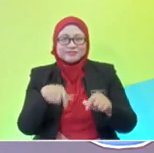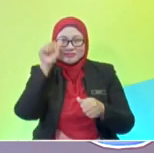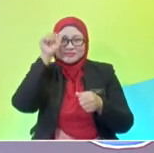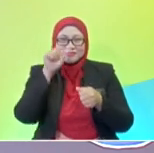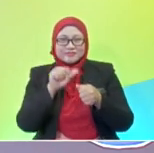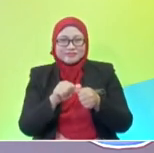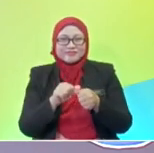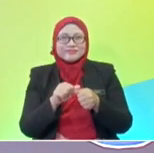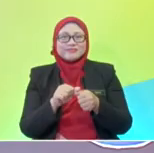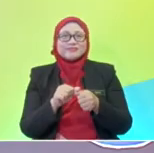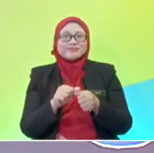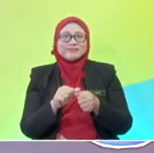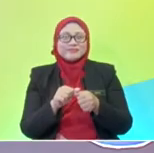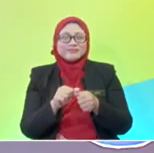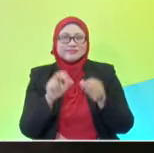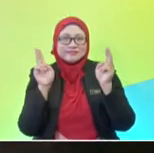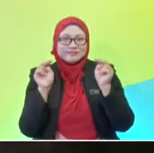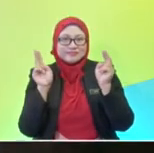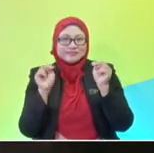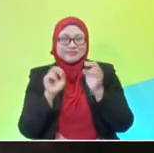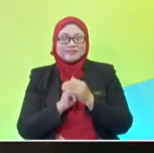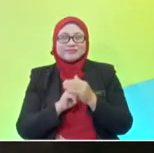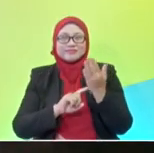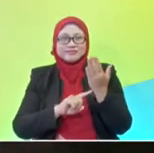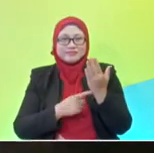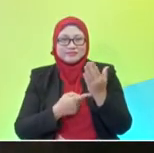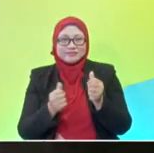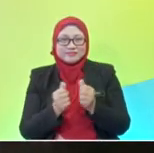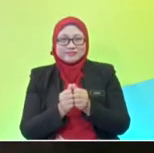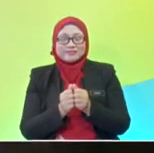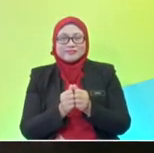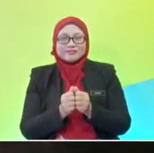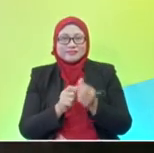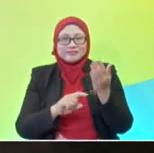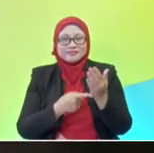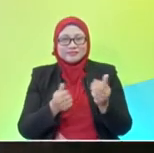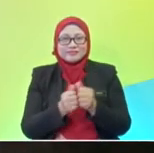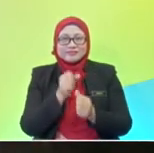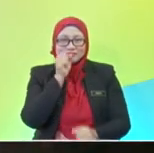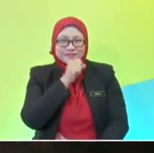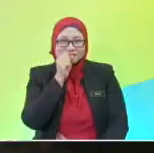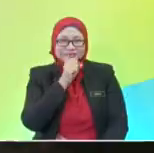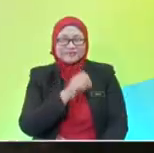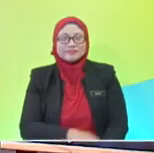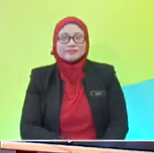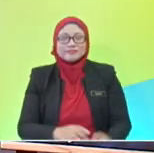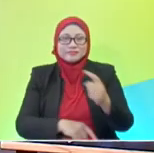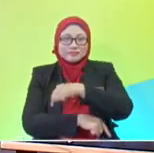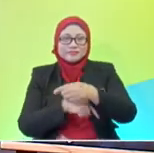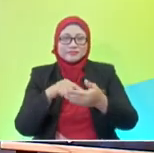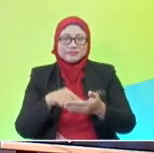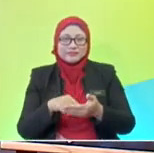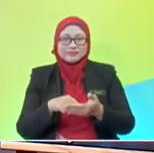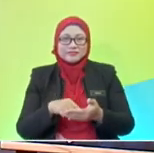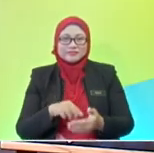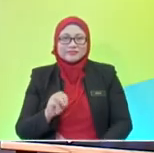So, for this segment, we are going to be focusing on a song, right teacher? Exactly, Shafiqah! So, our pupils are going to